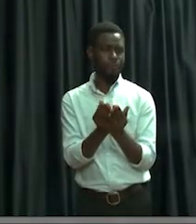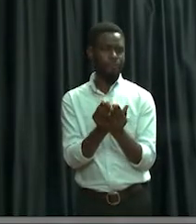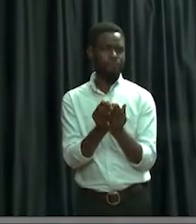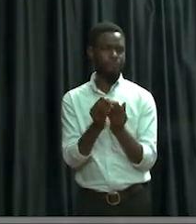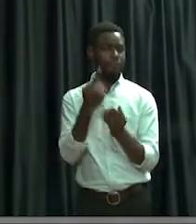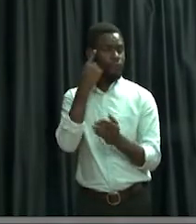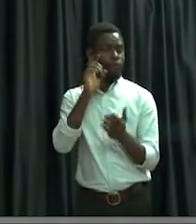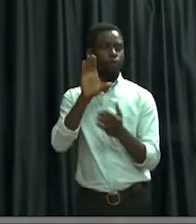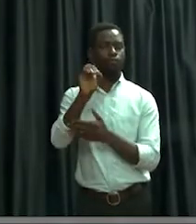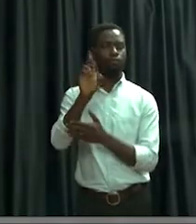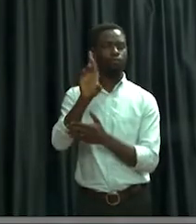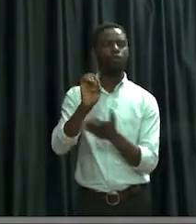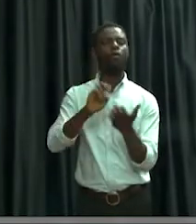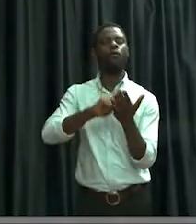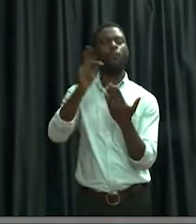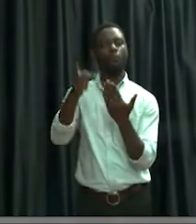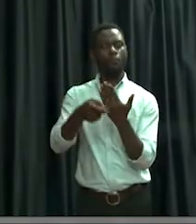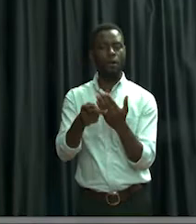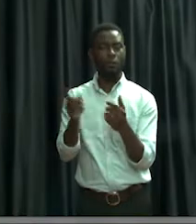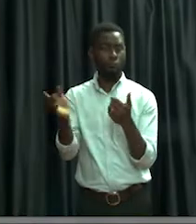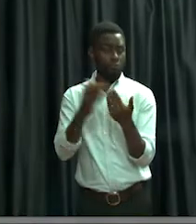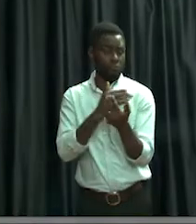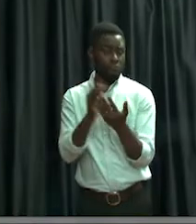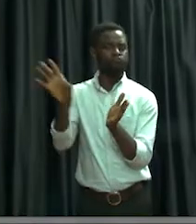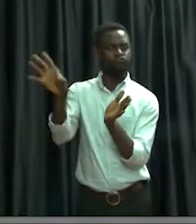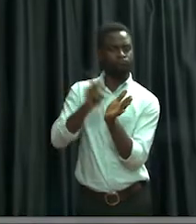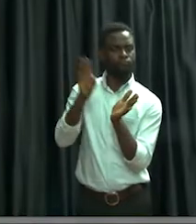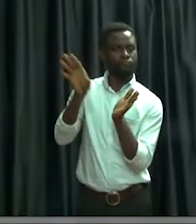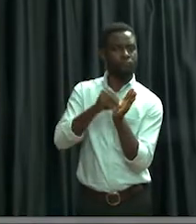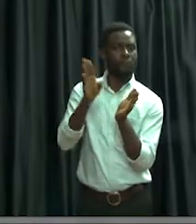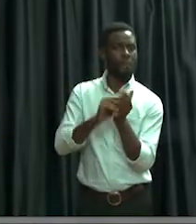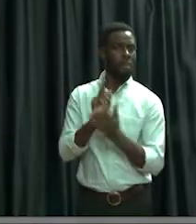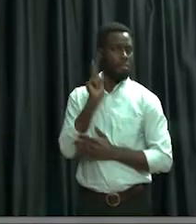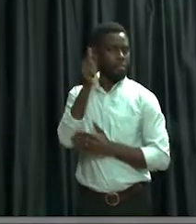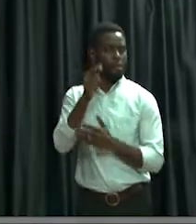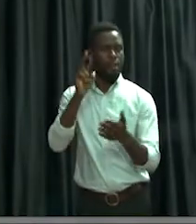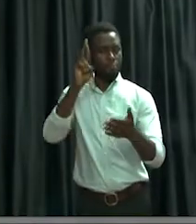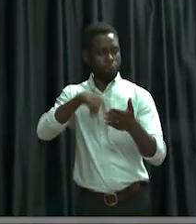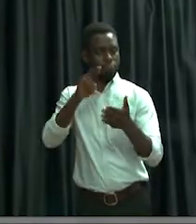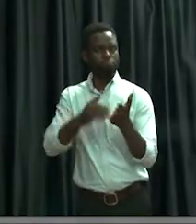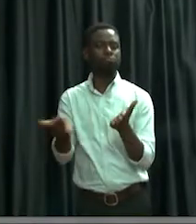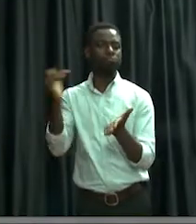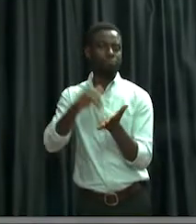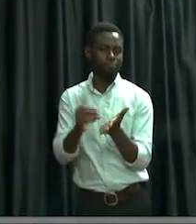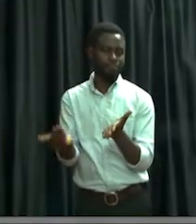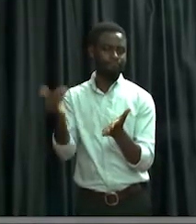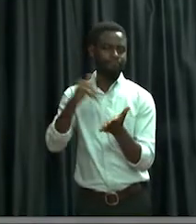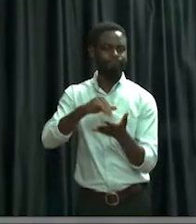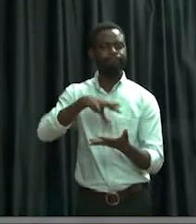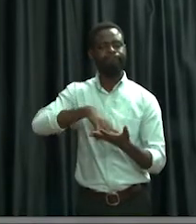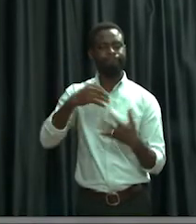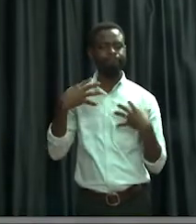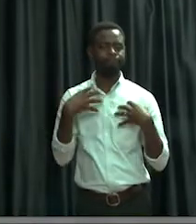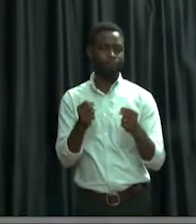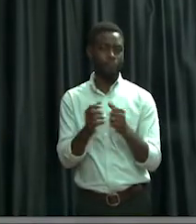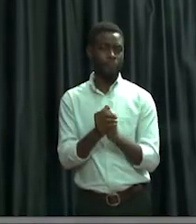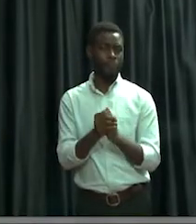notebook for the CORE Program and write down your notes so you can refer over and over and learn accordingly.